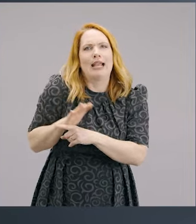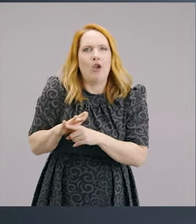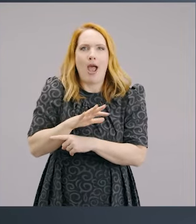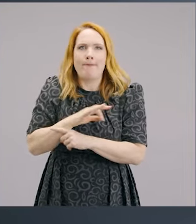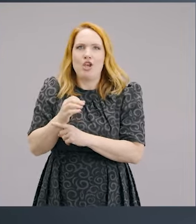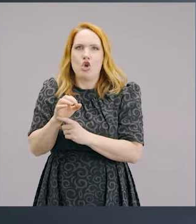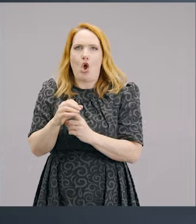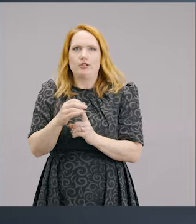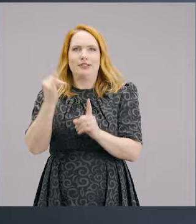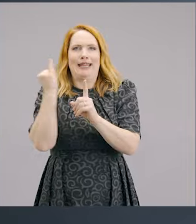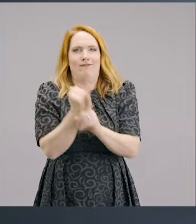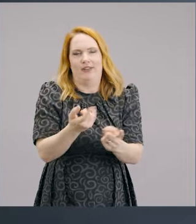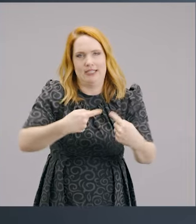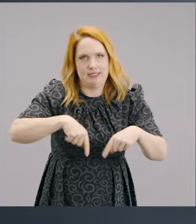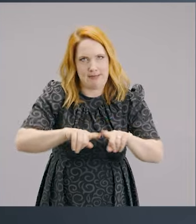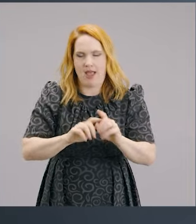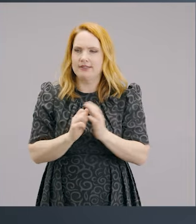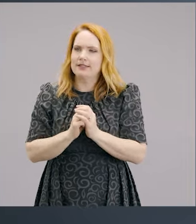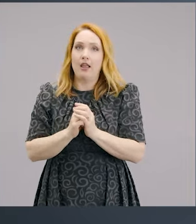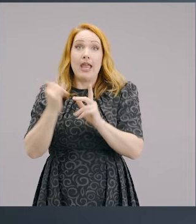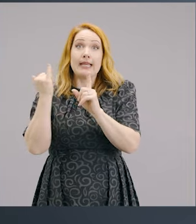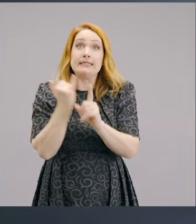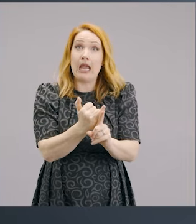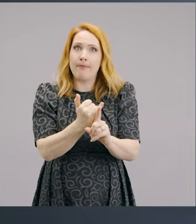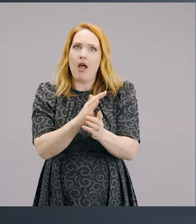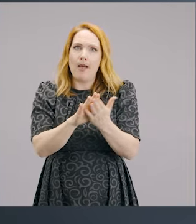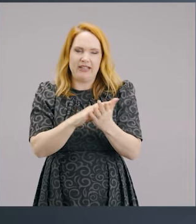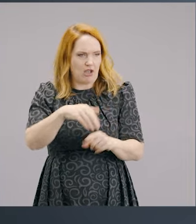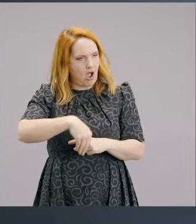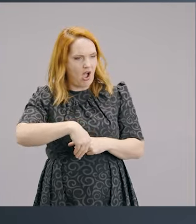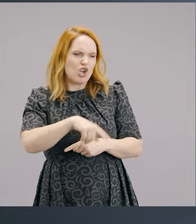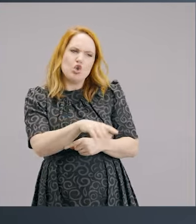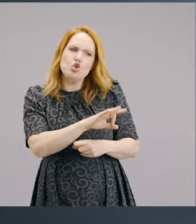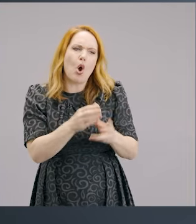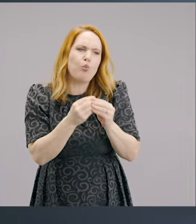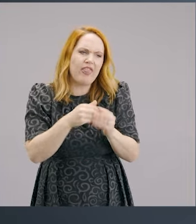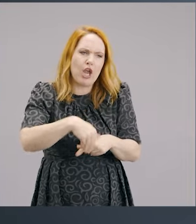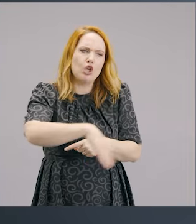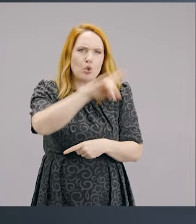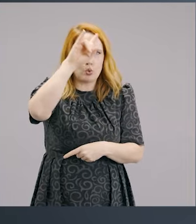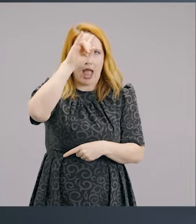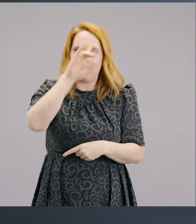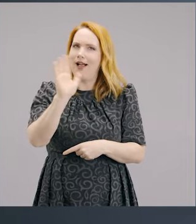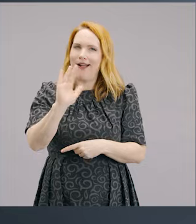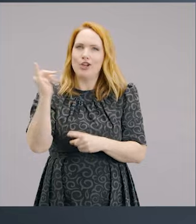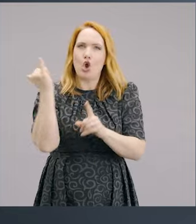Condemning is where God says, you are not worthy, you're going to hell. That's condemnation. Conviction is where He says,